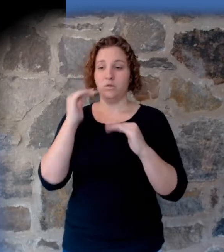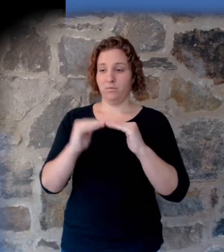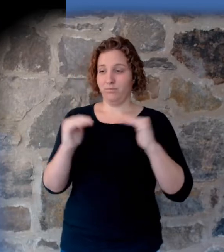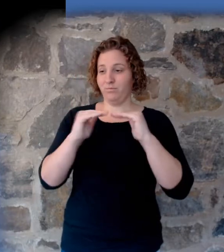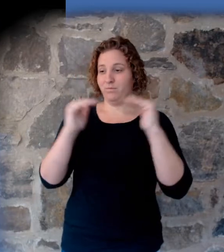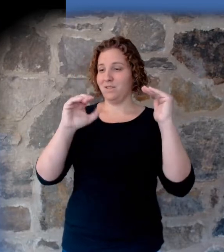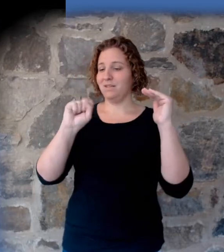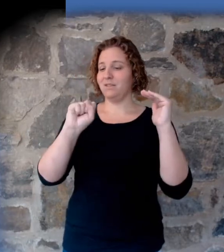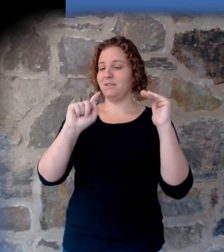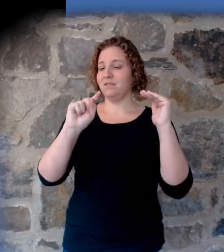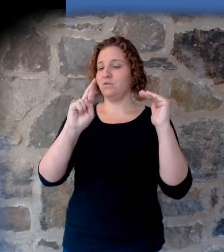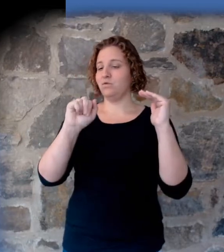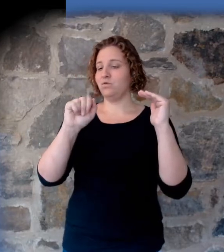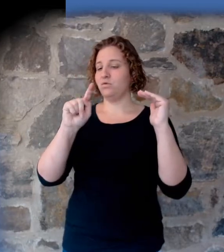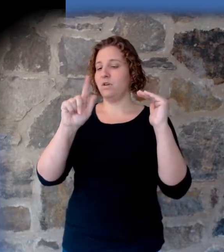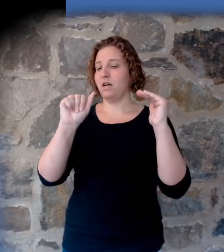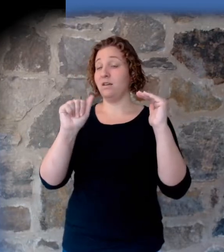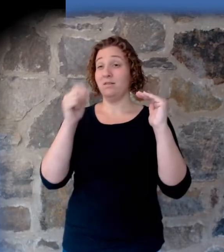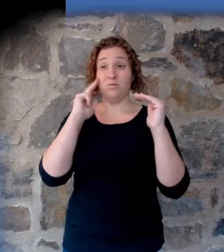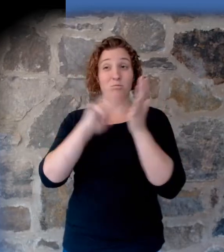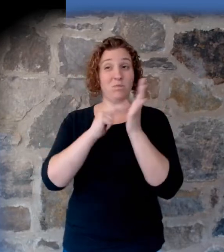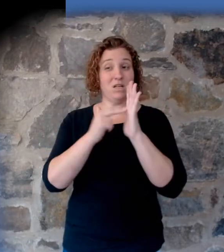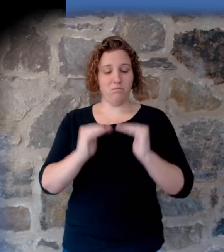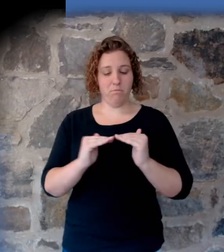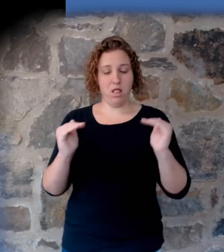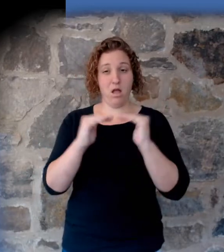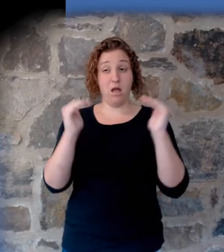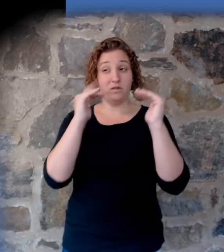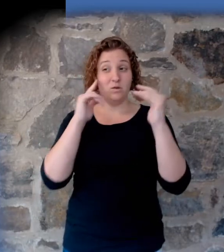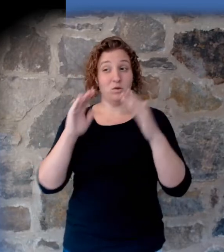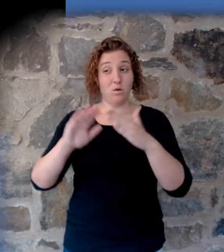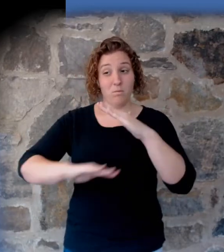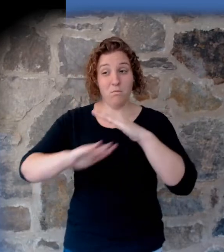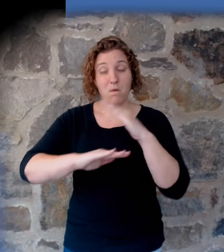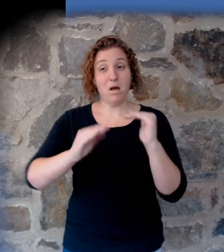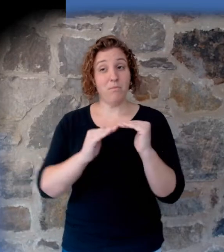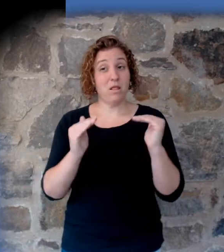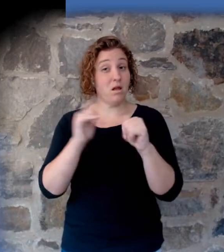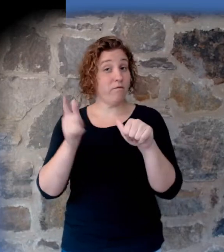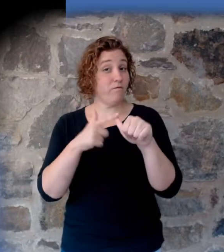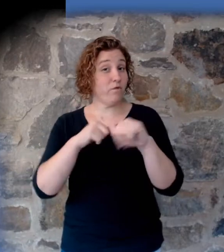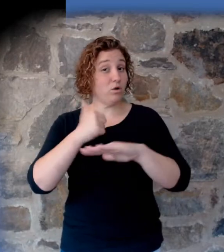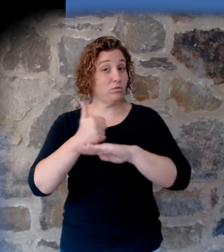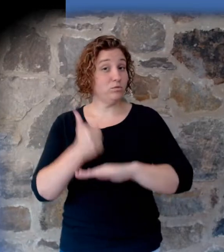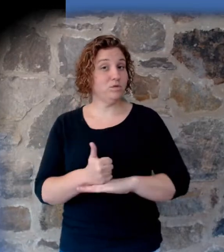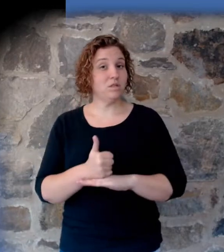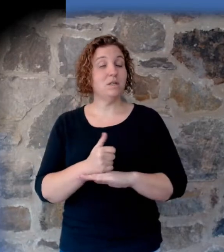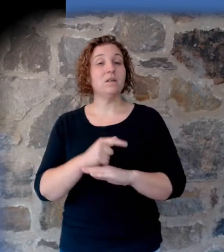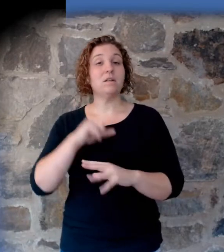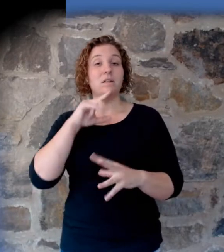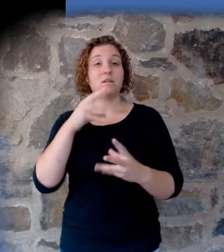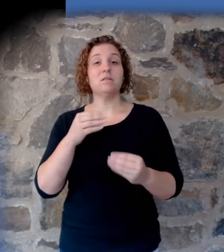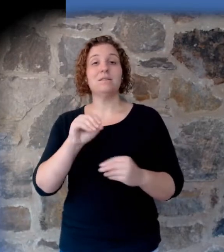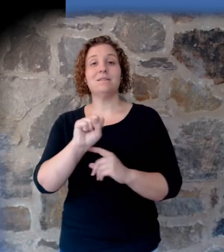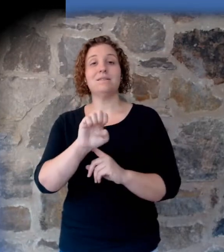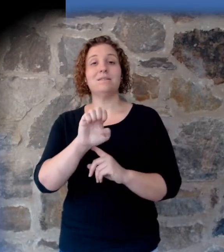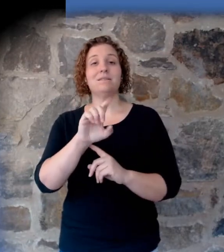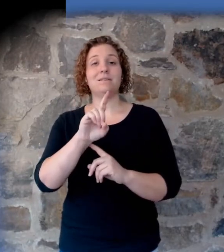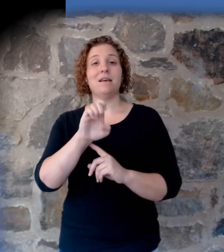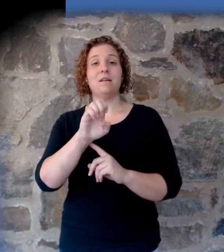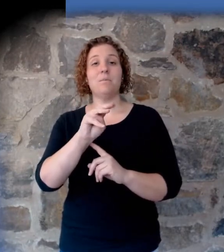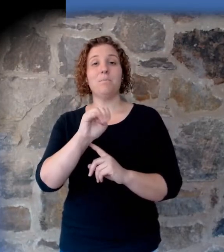layers that we see. Yes. So the lowest layers are formed first. Those are sediment grains that were mixed,